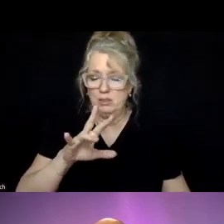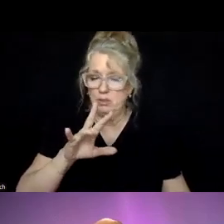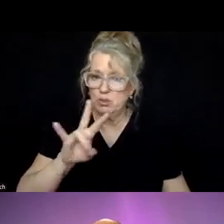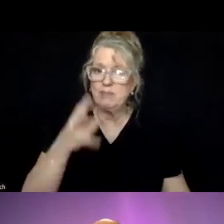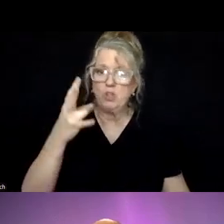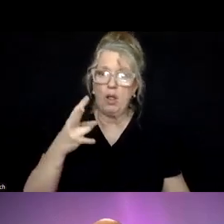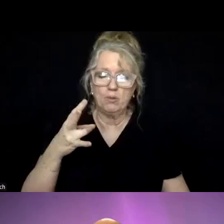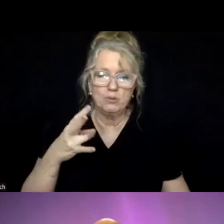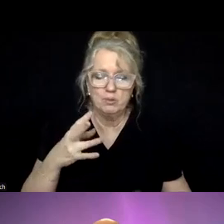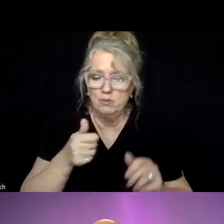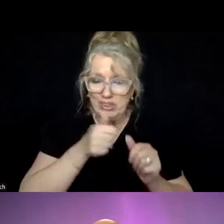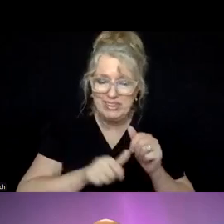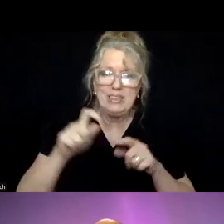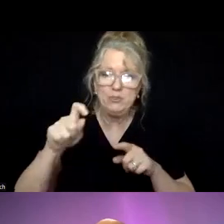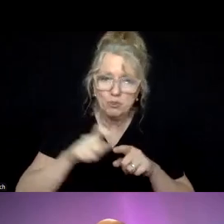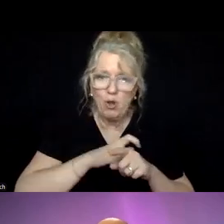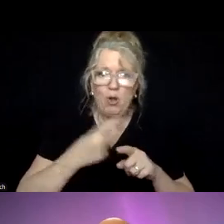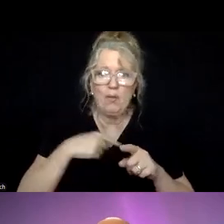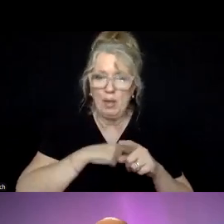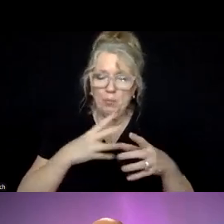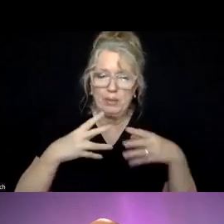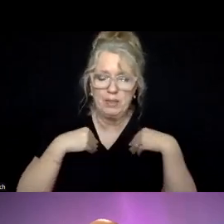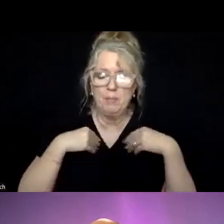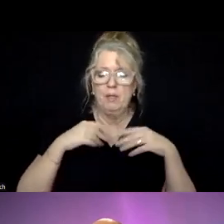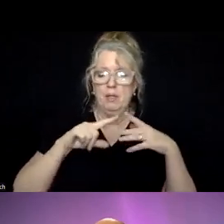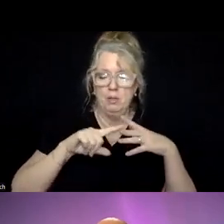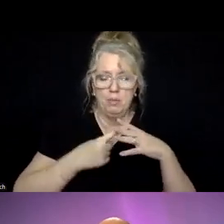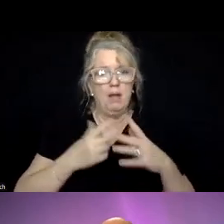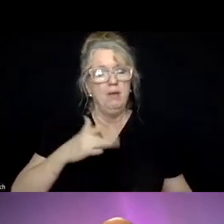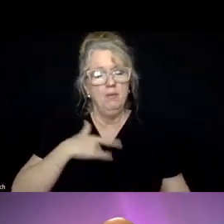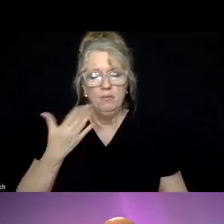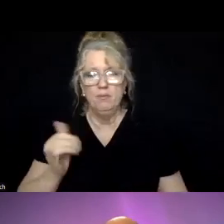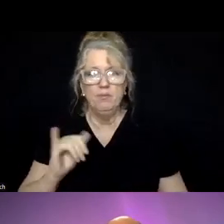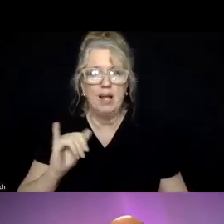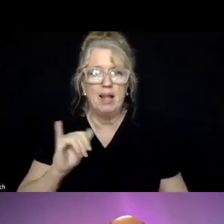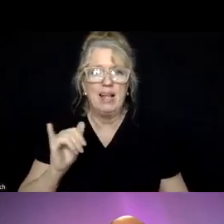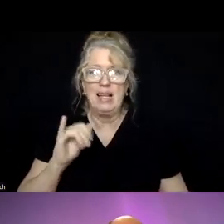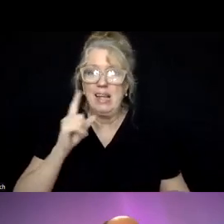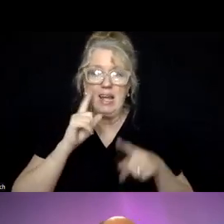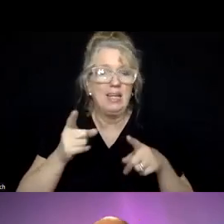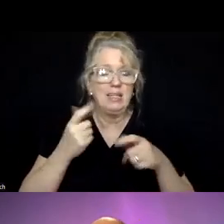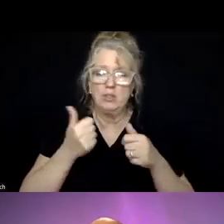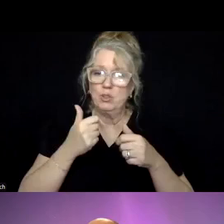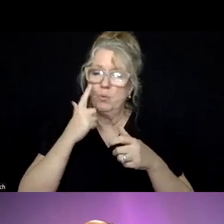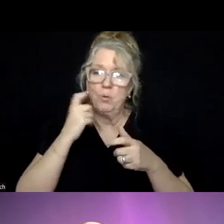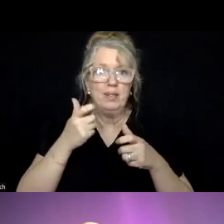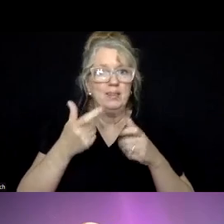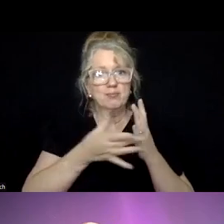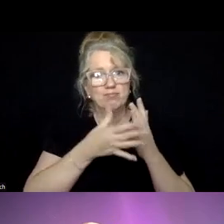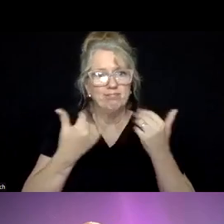for every call that we took, uh, uh, uh, essentially felt like, uh, uh, uh, uh, icing on the cake or, or gravy.